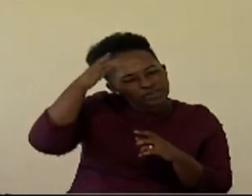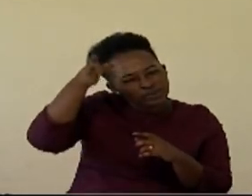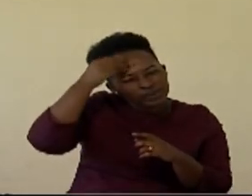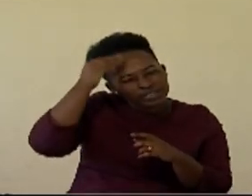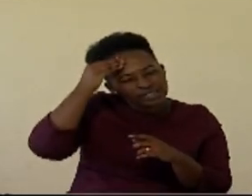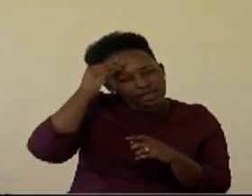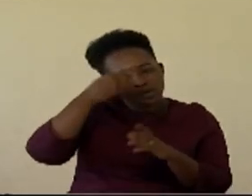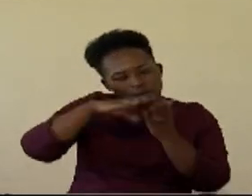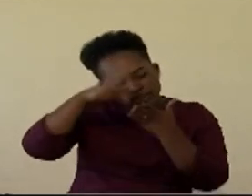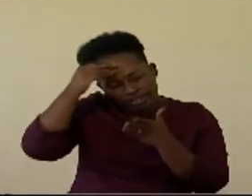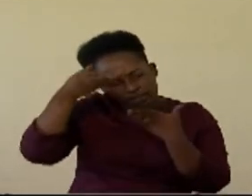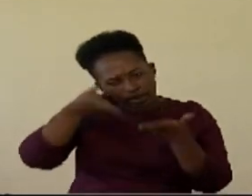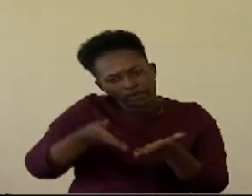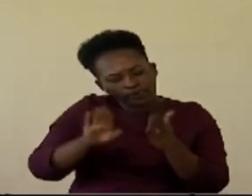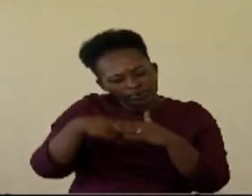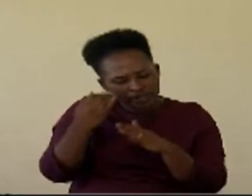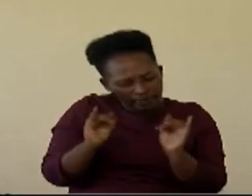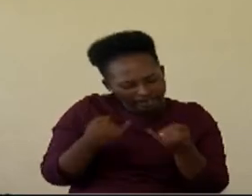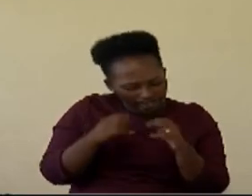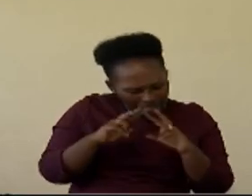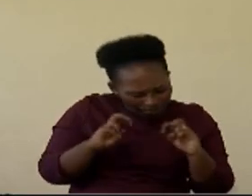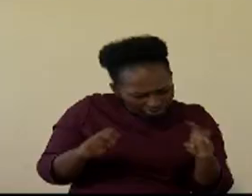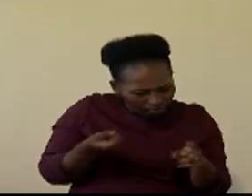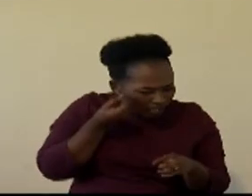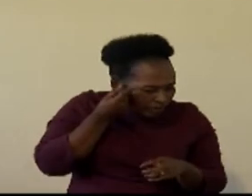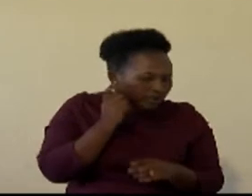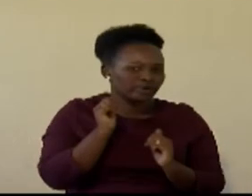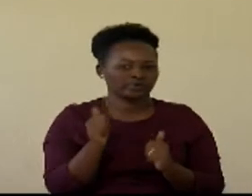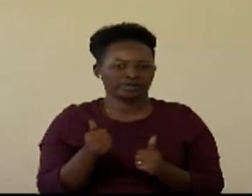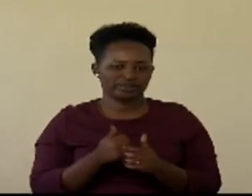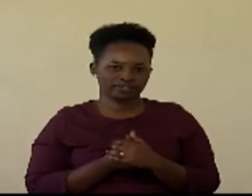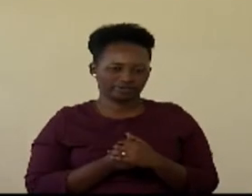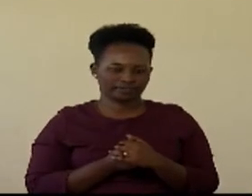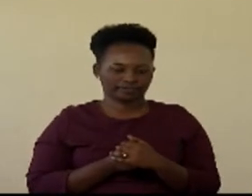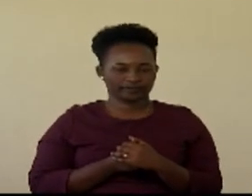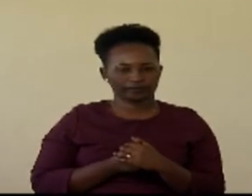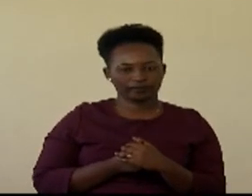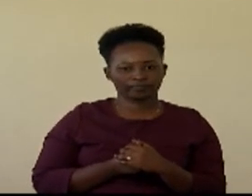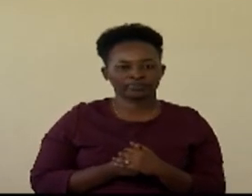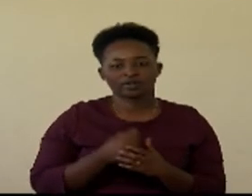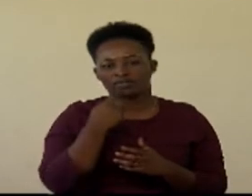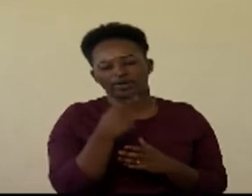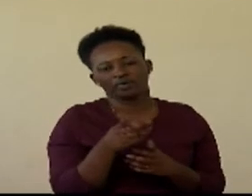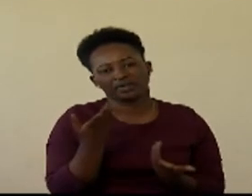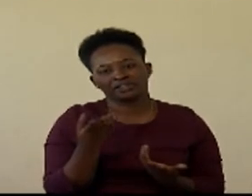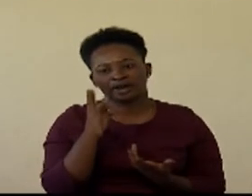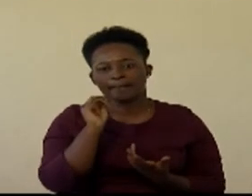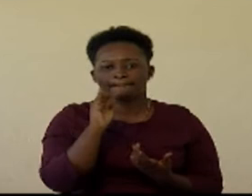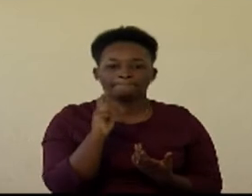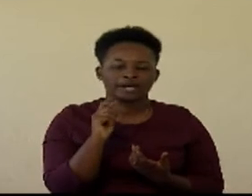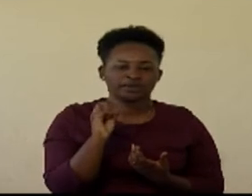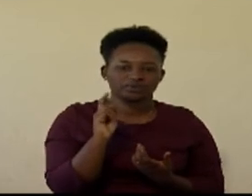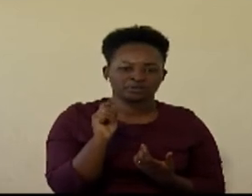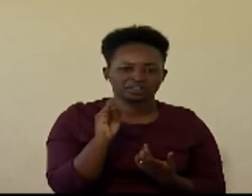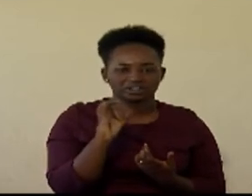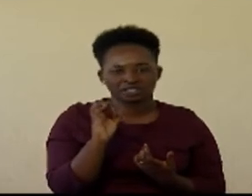got from these topics? Self-division, you had it in your senior two, you had it in your senior three, then some bit of it. So now